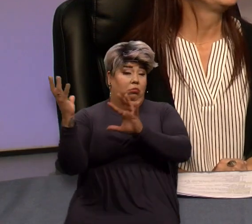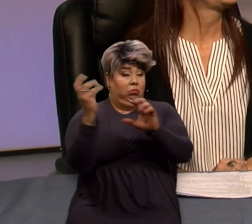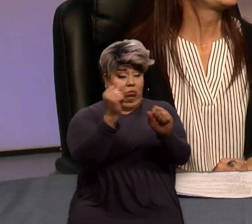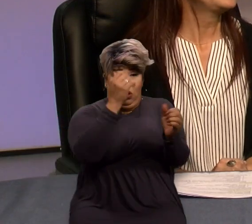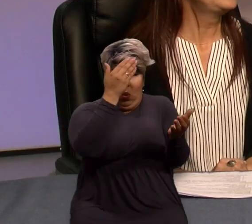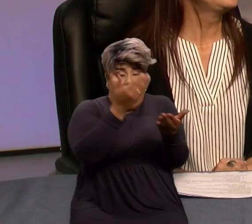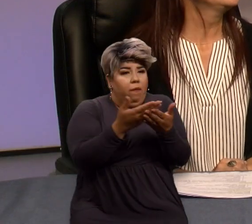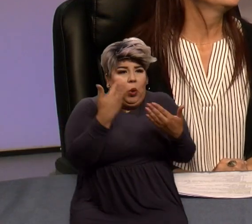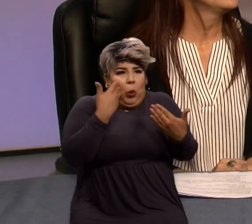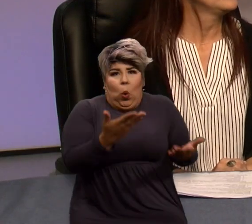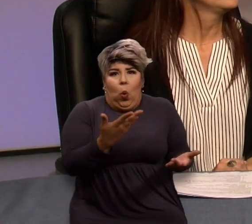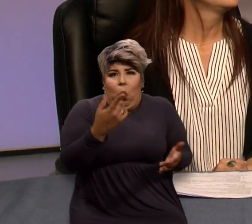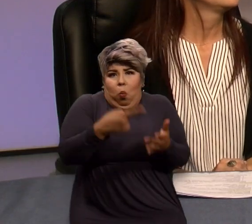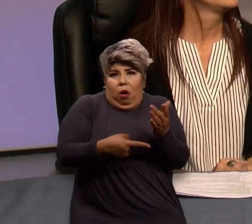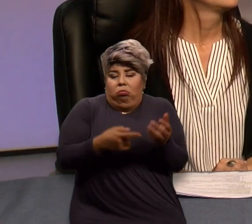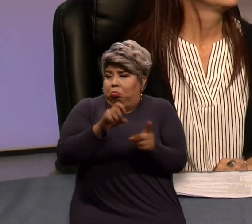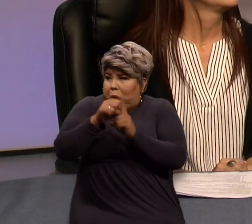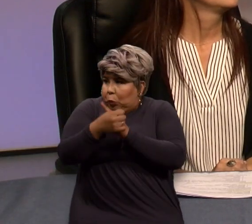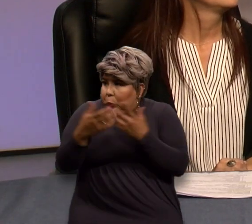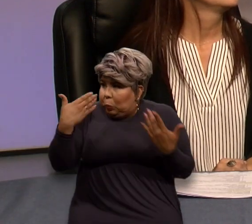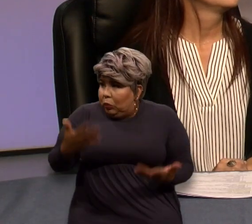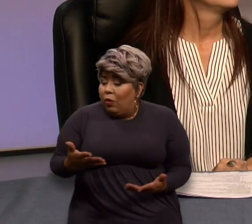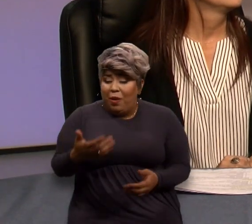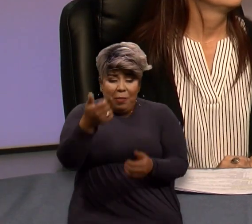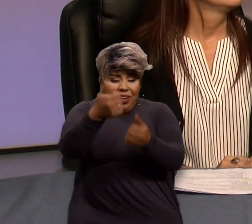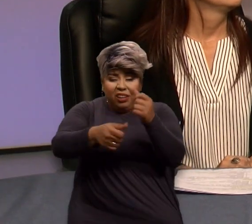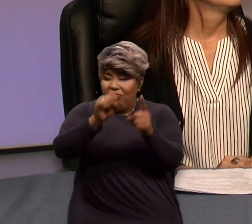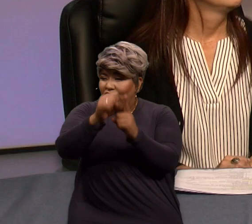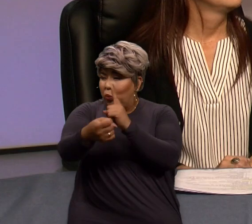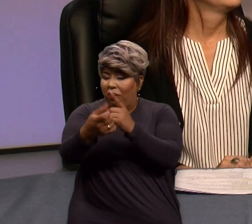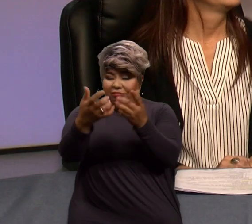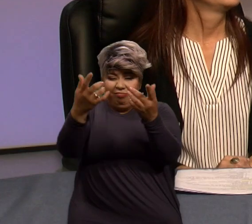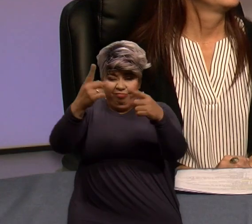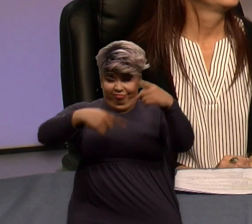responding to. And every situation can be different.